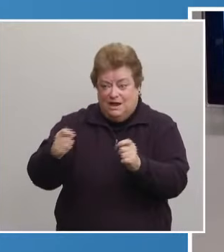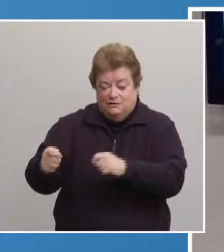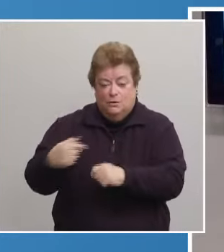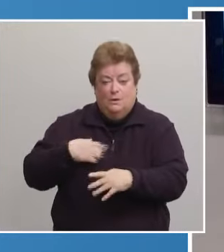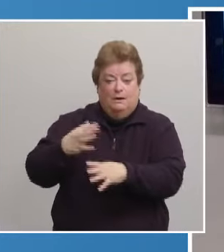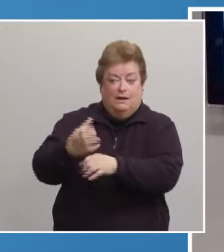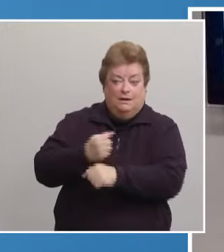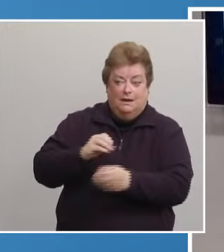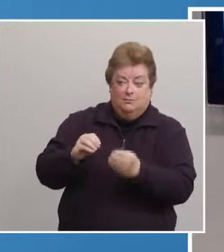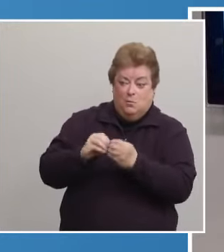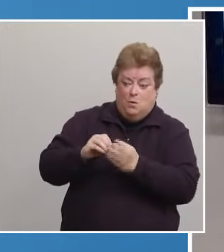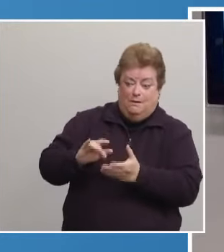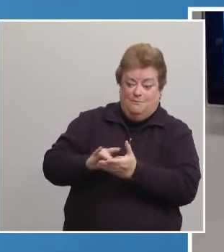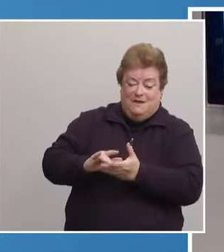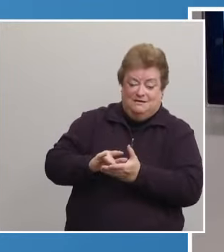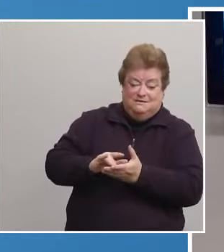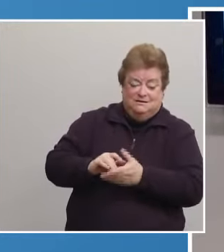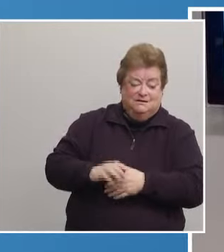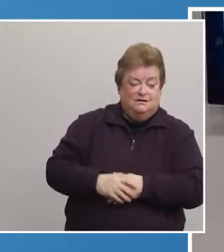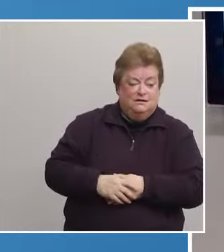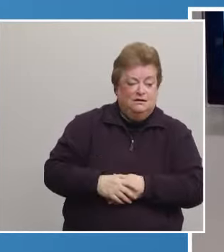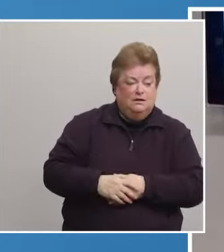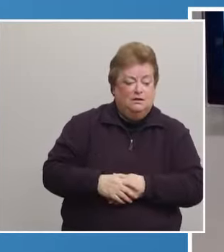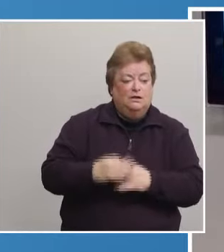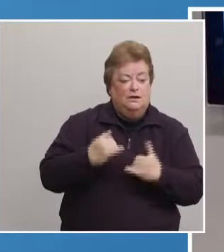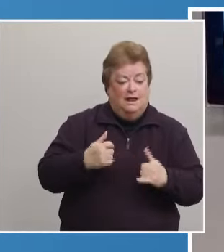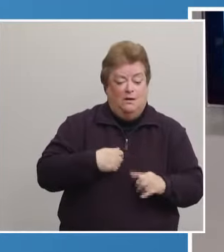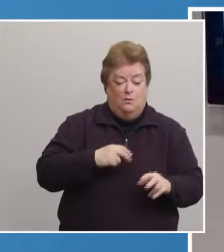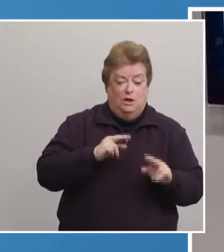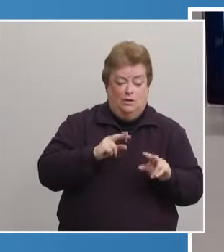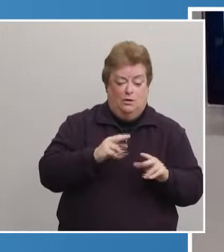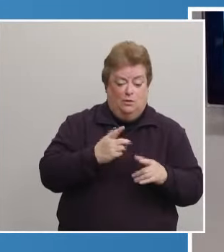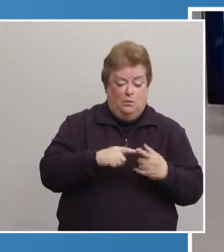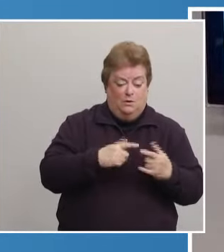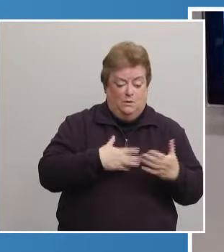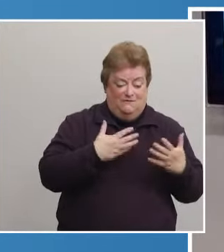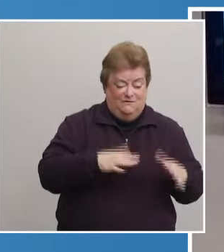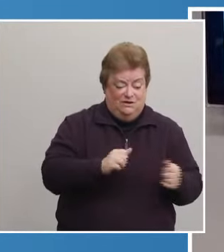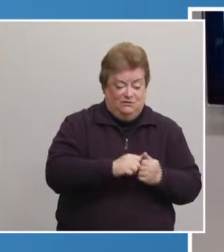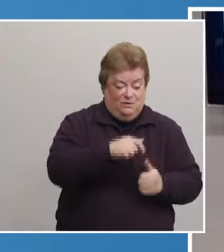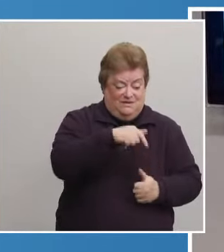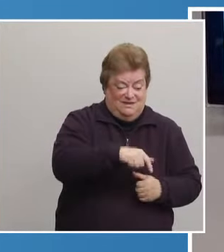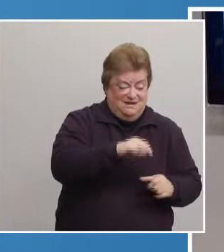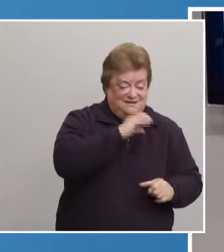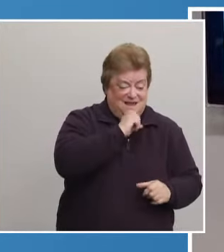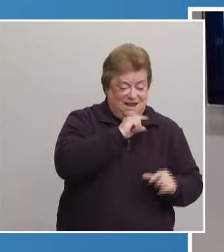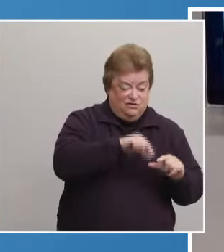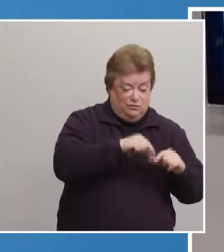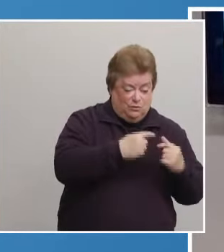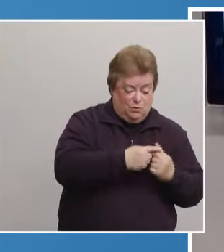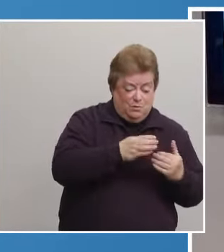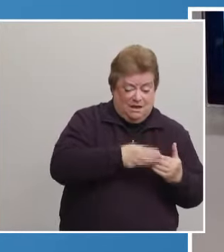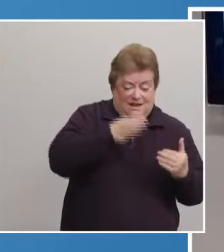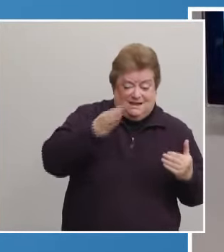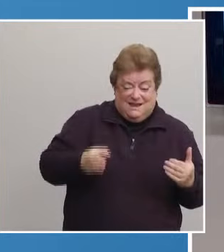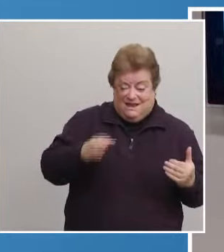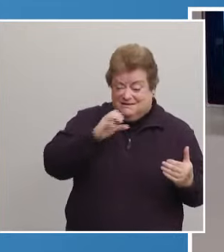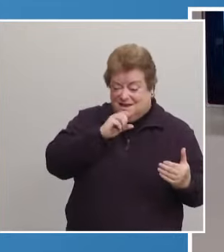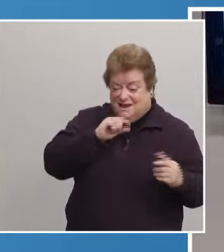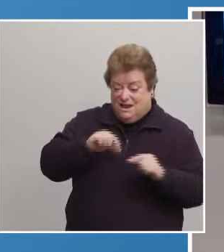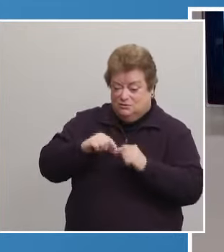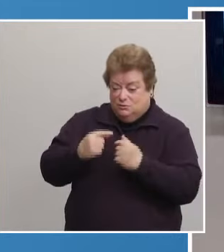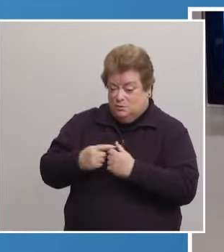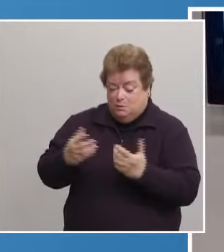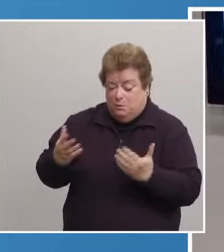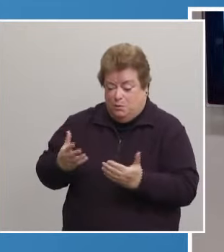available. We're already looking for, once we move through this age grouping, what is the next age grouping? And like I said,